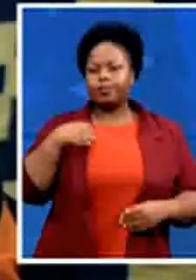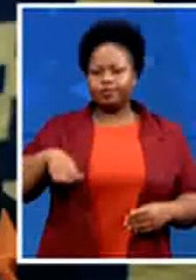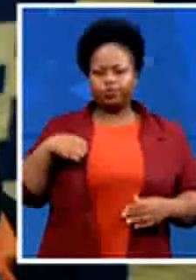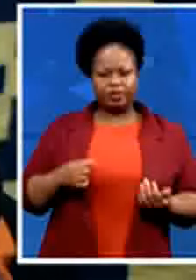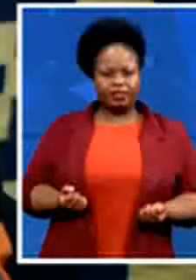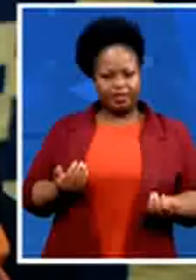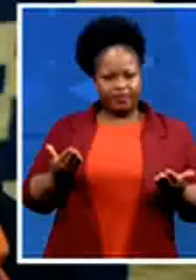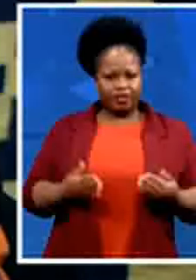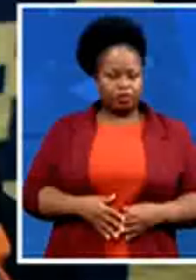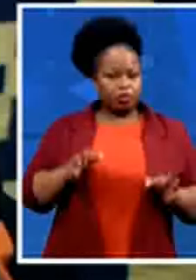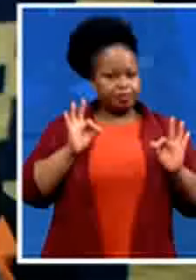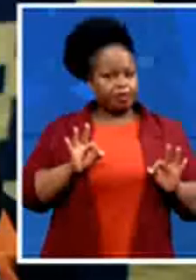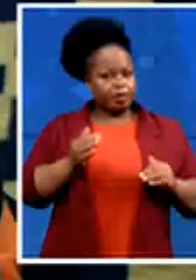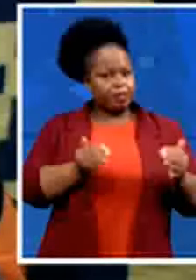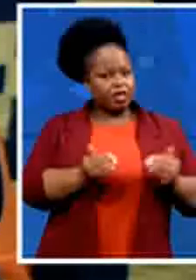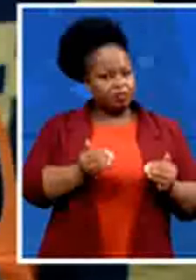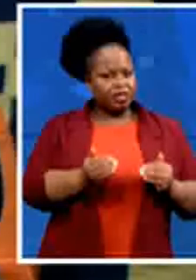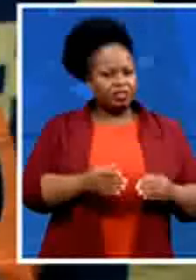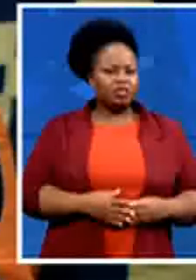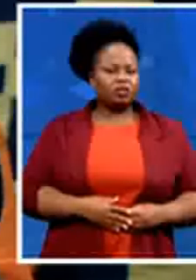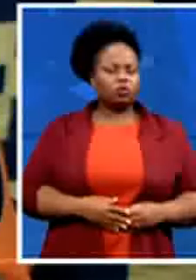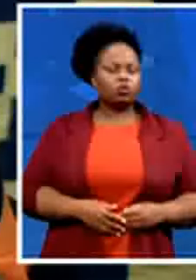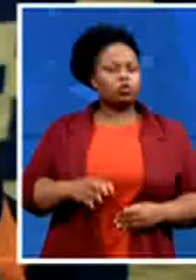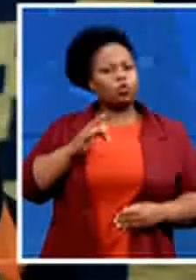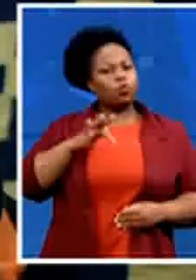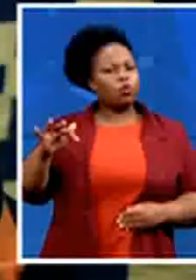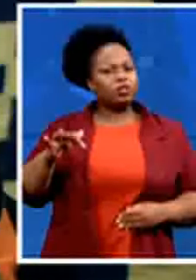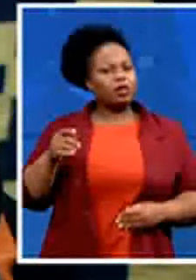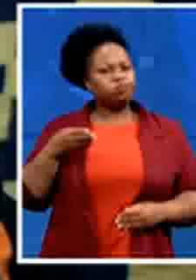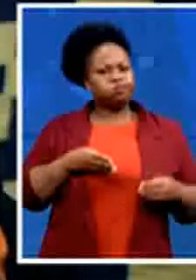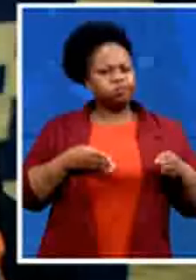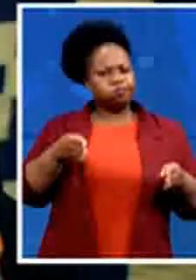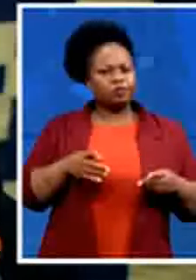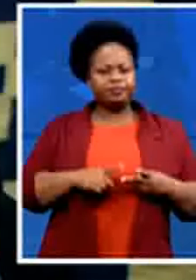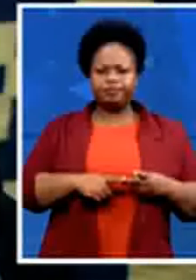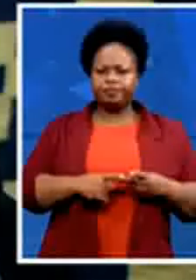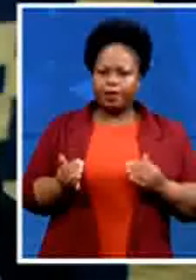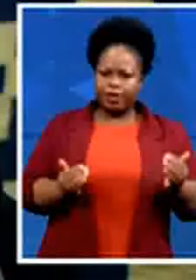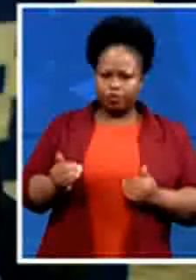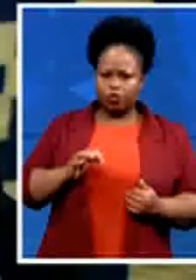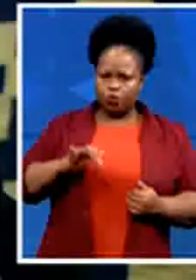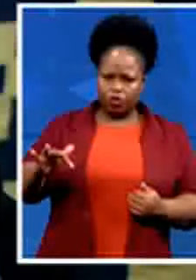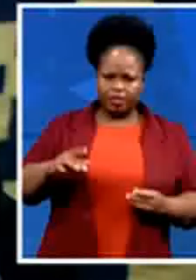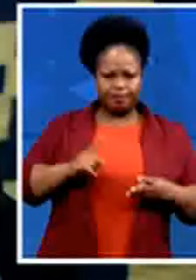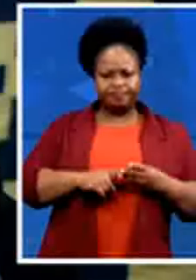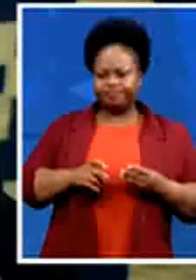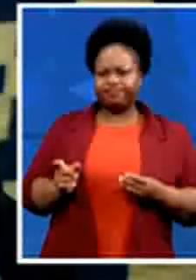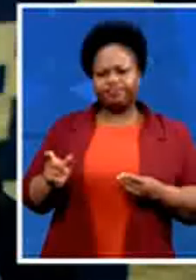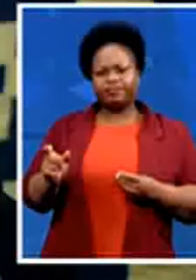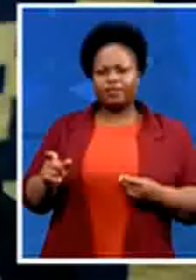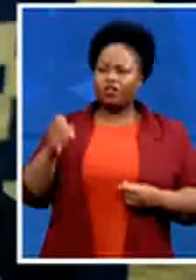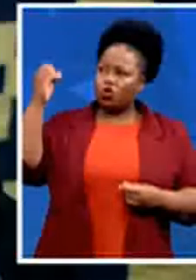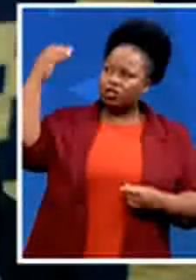infested water courses management of water the installation of solar green so basically what they are saying is good